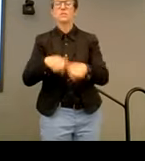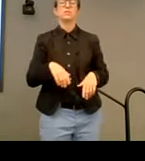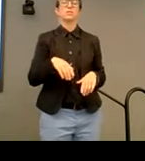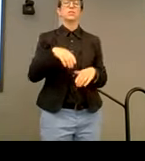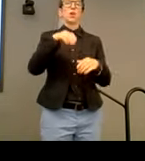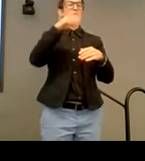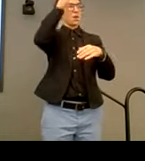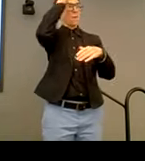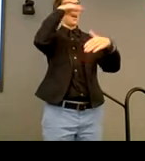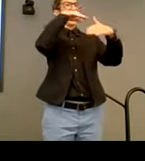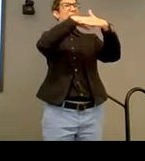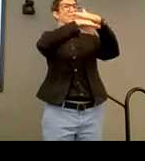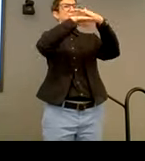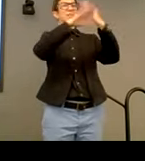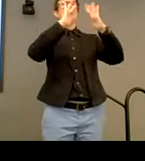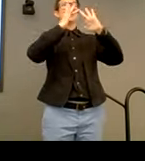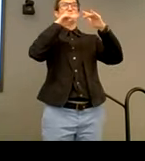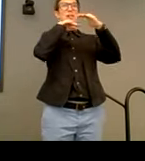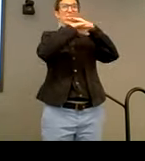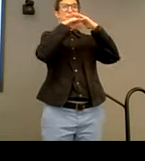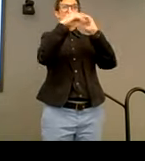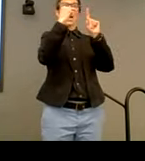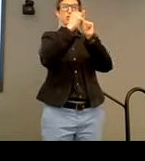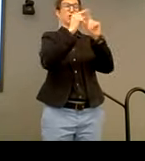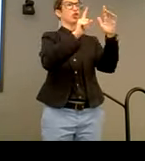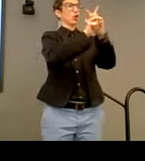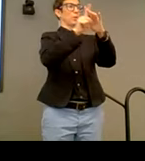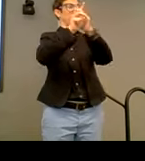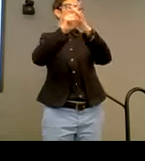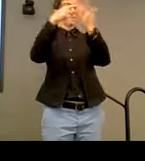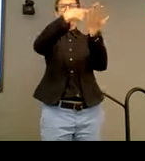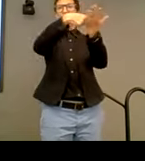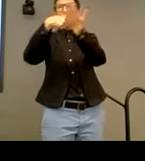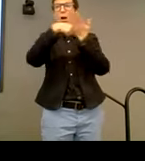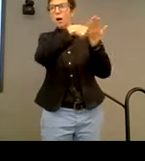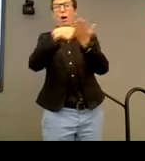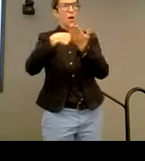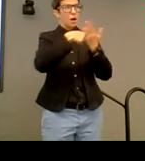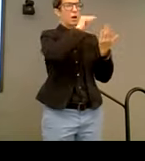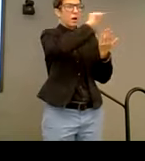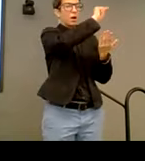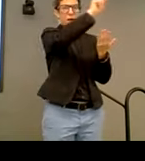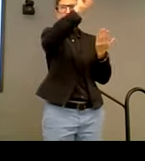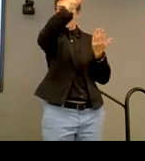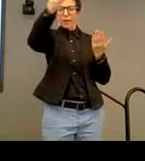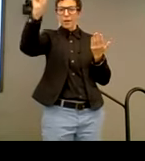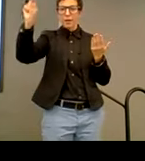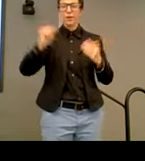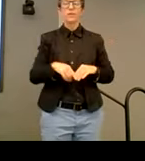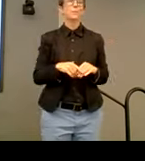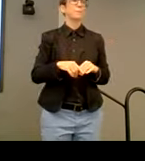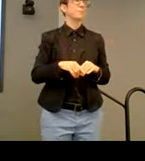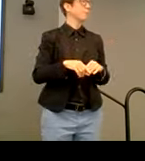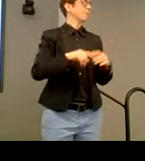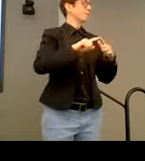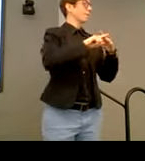accessibility, a digital accessibility came up in discussions that I've had, um, you know, I began with